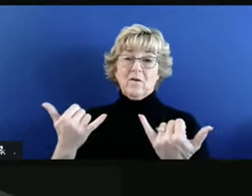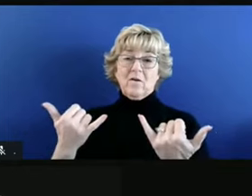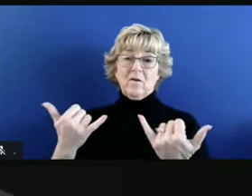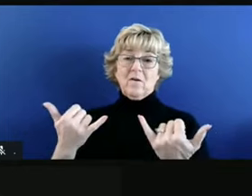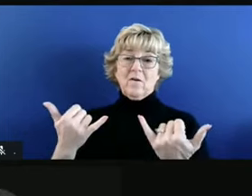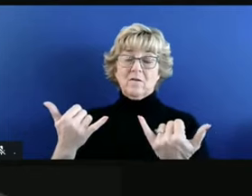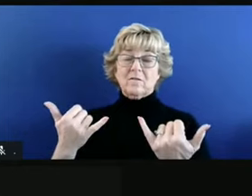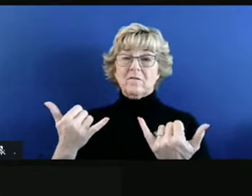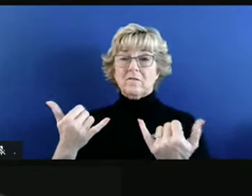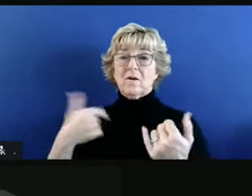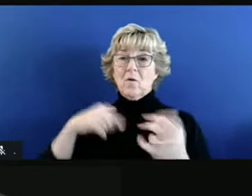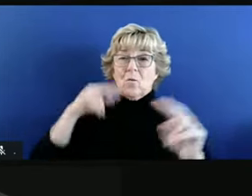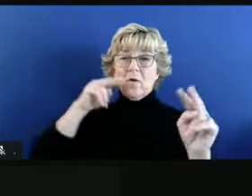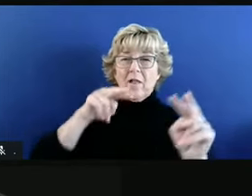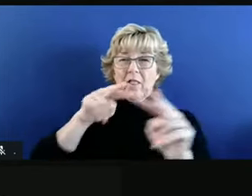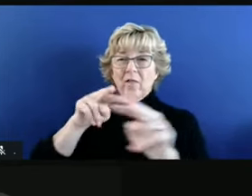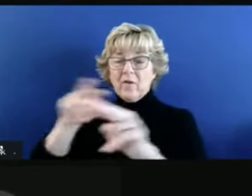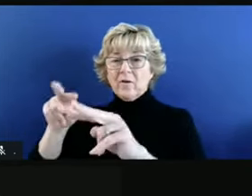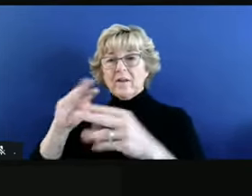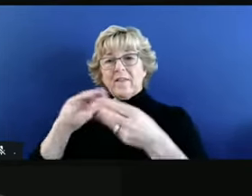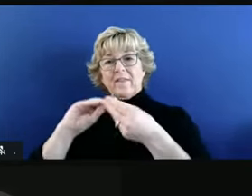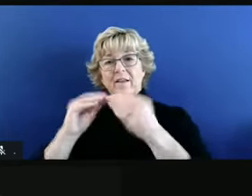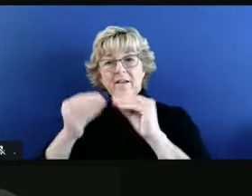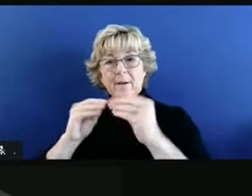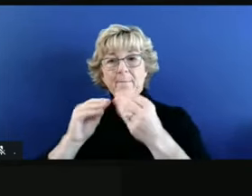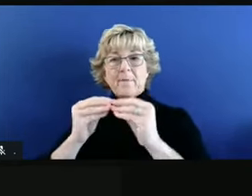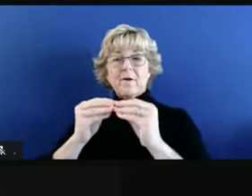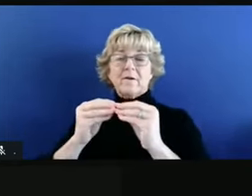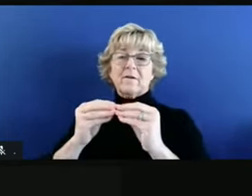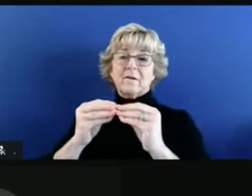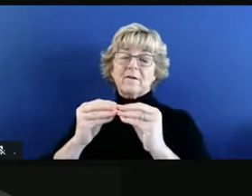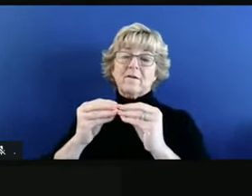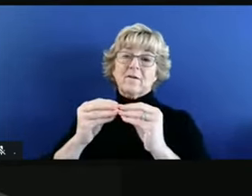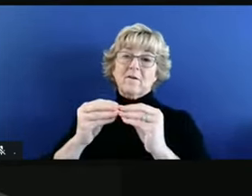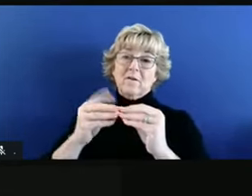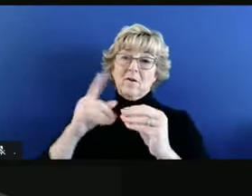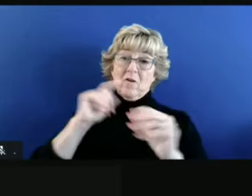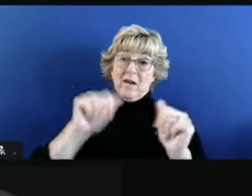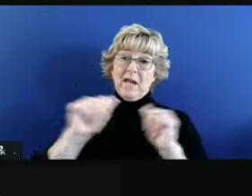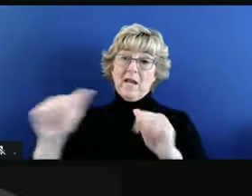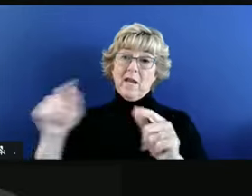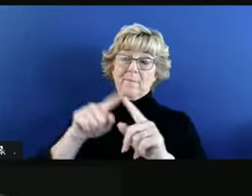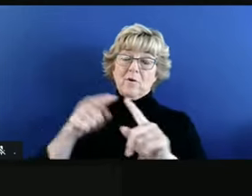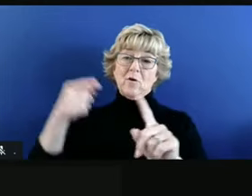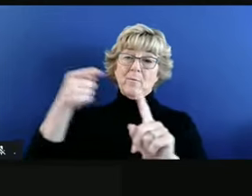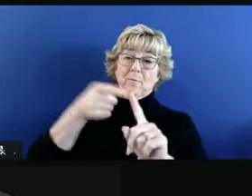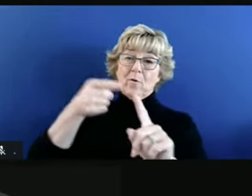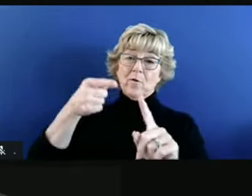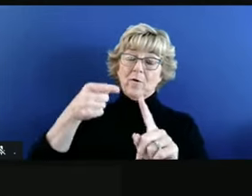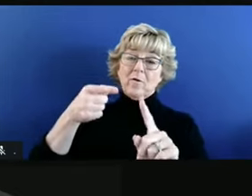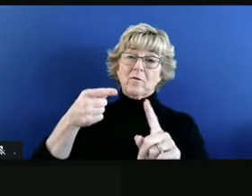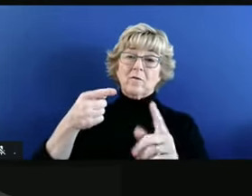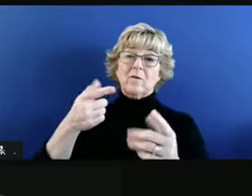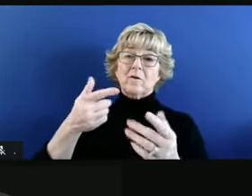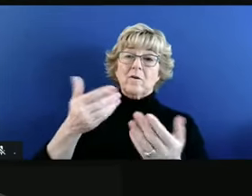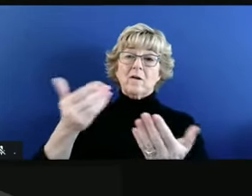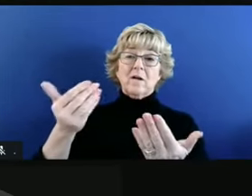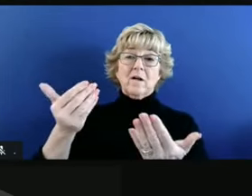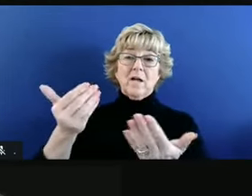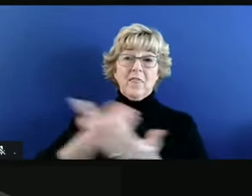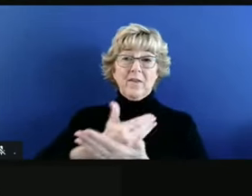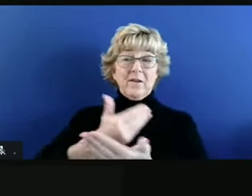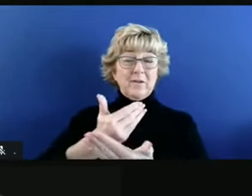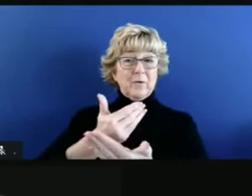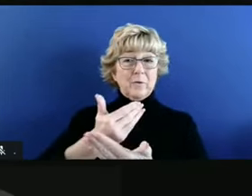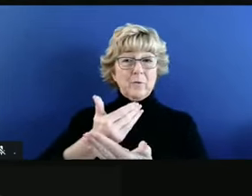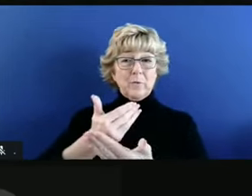some time to look at the new cases coming in in this part of the state, are you able to kind of pinpoint where, you know, the new transmission is coming